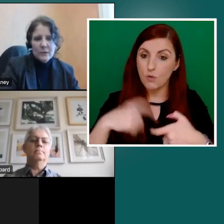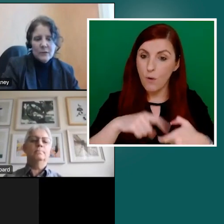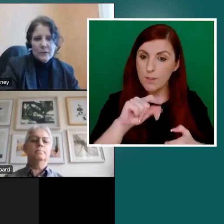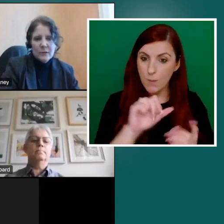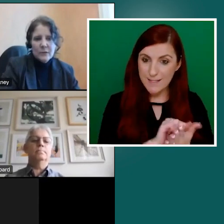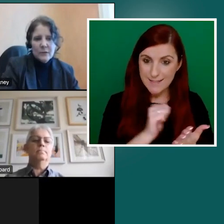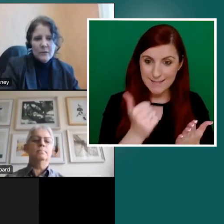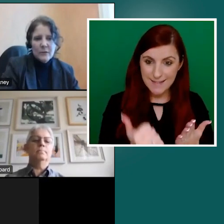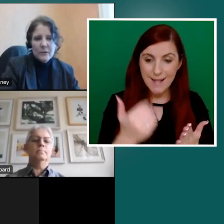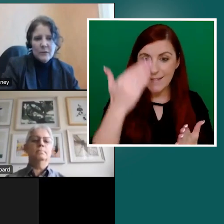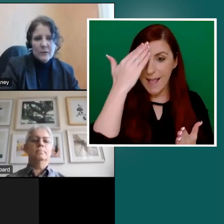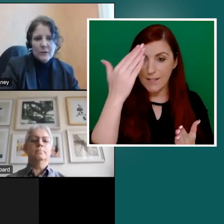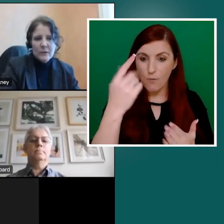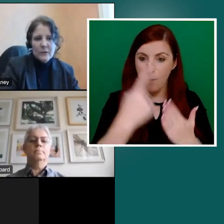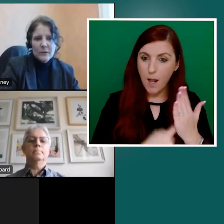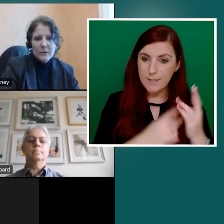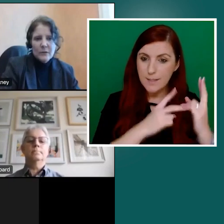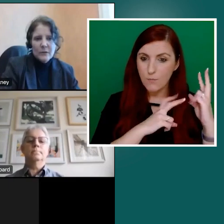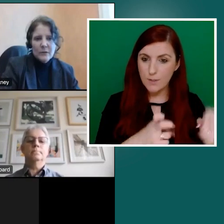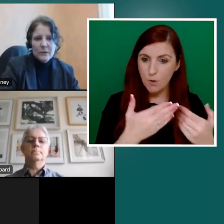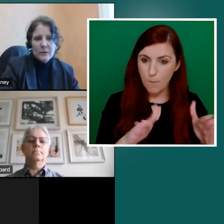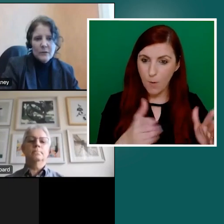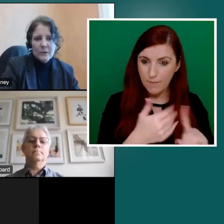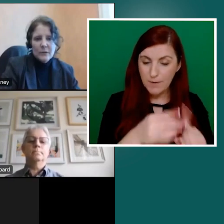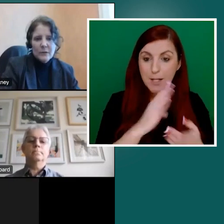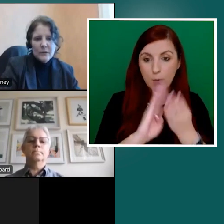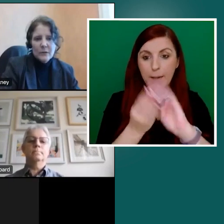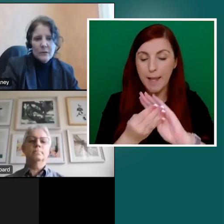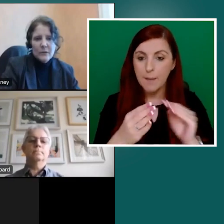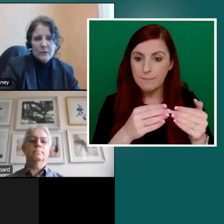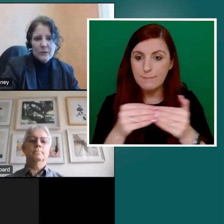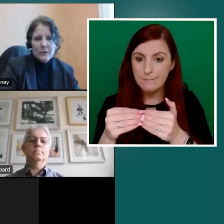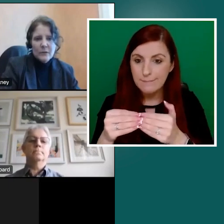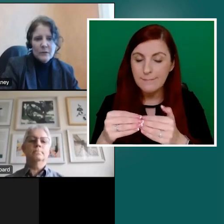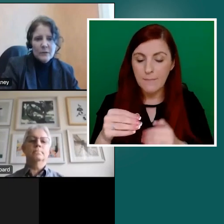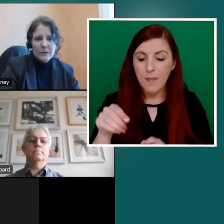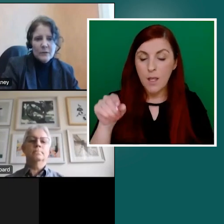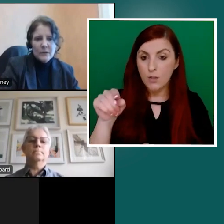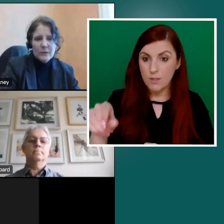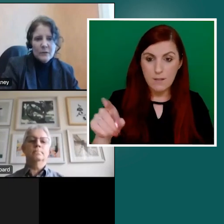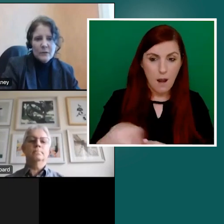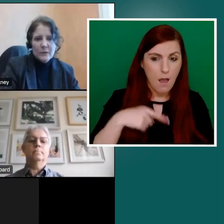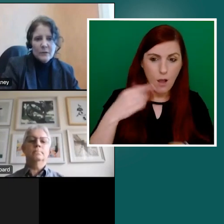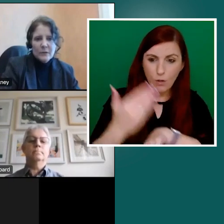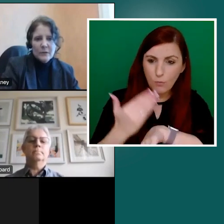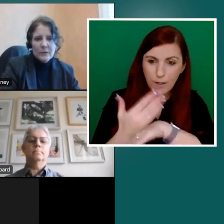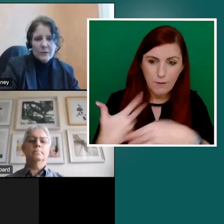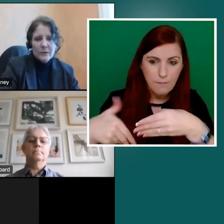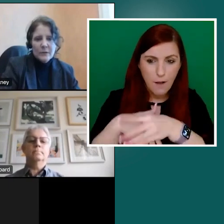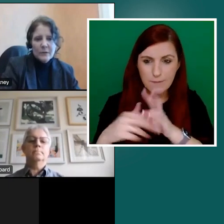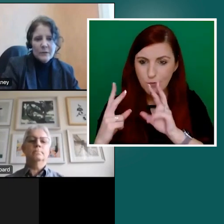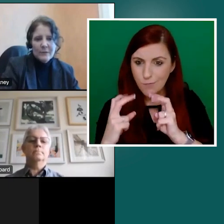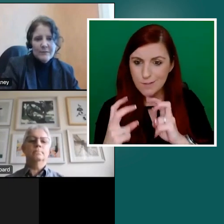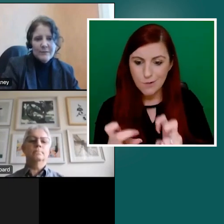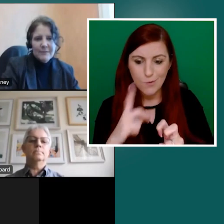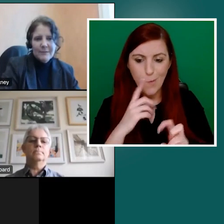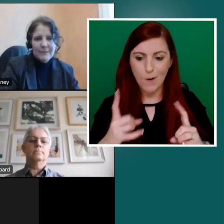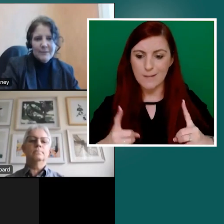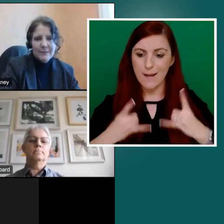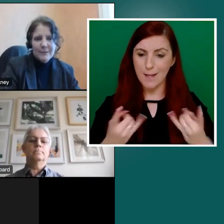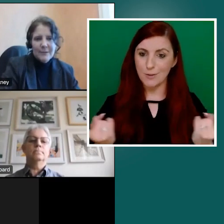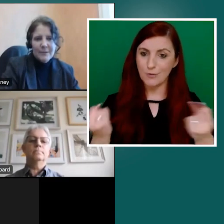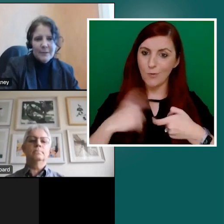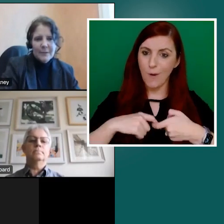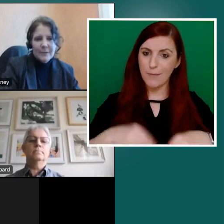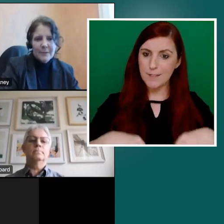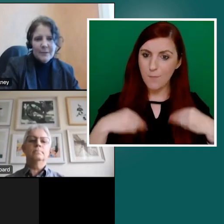policy research and public affairs. Aideen's had a long career in overseeing research for the public good. And we're absolutely delighted to have her this morning